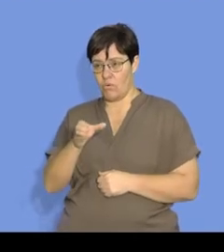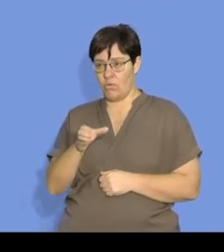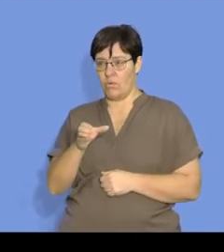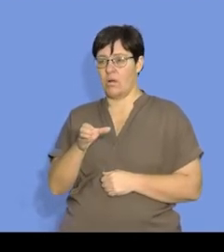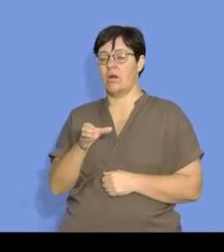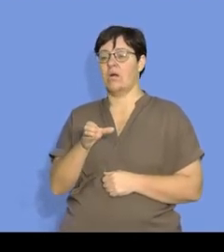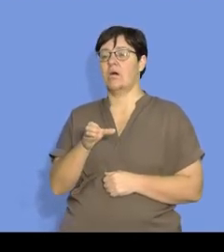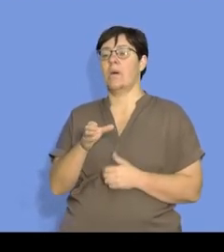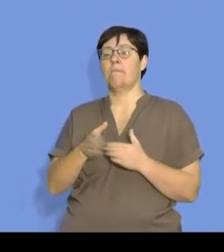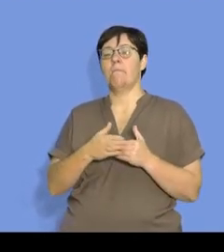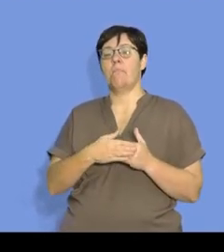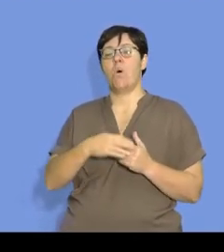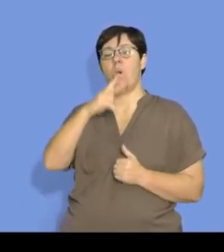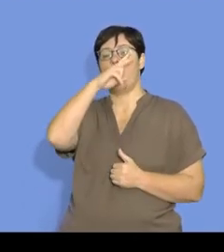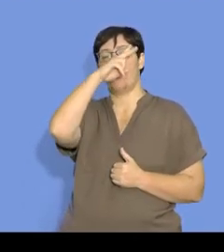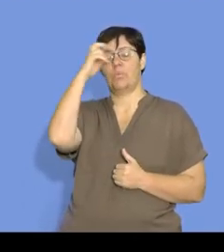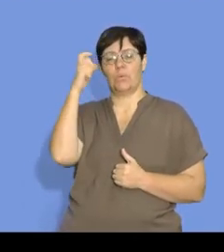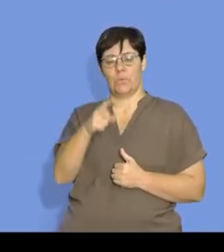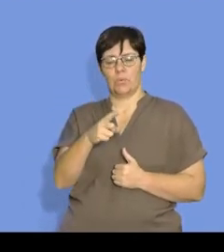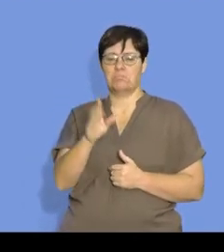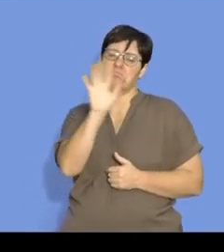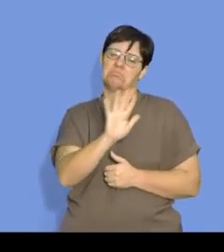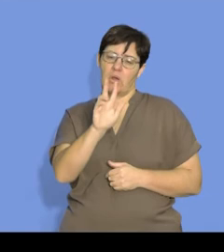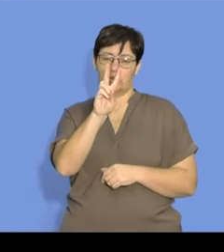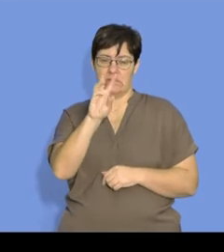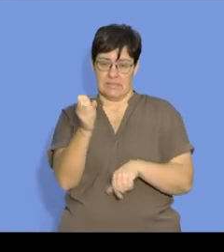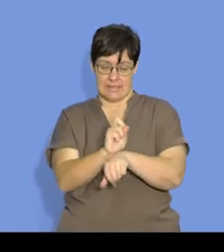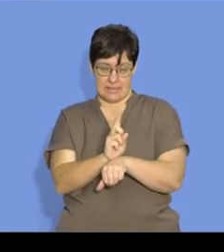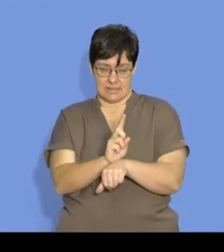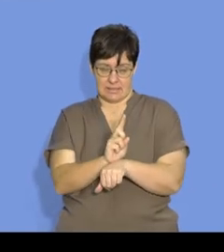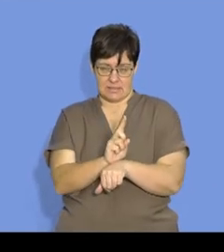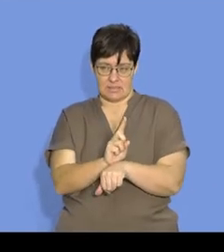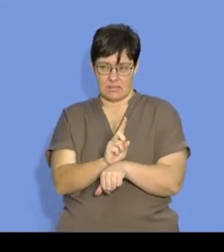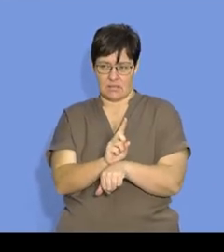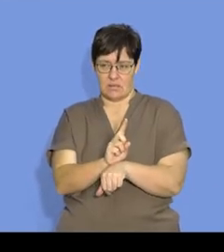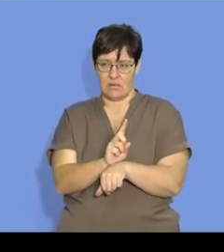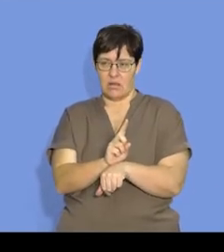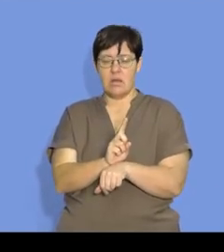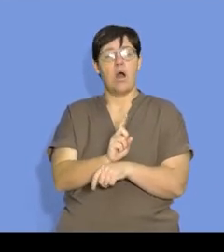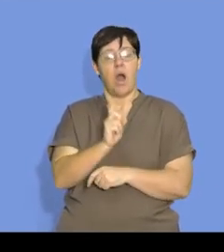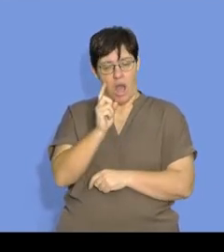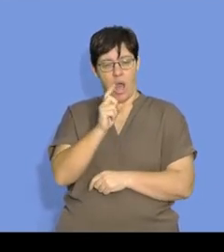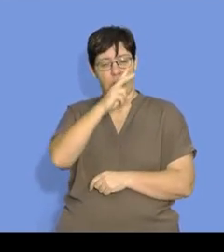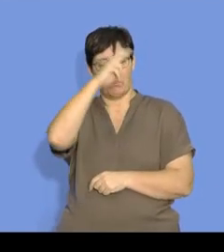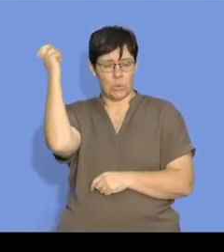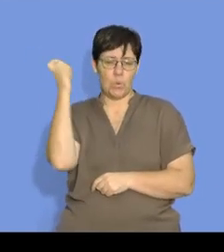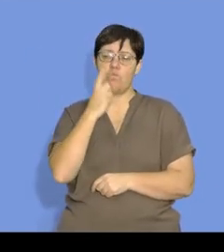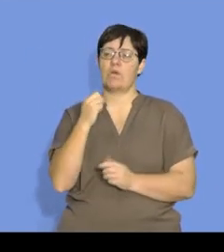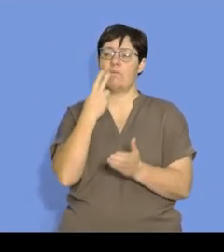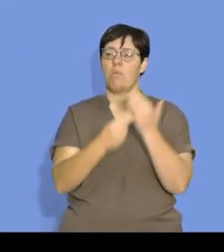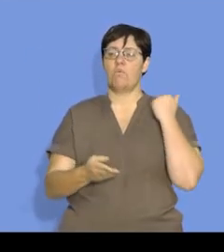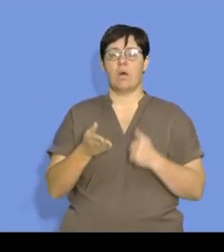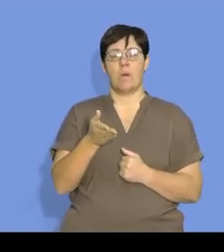as we have more blues, and let's say at a time of 20 seconds, we have blue and red